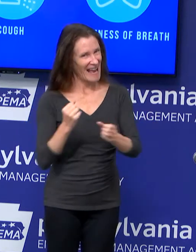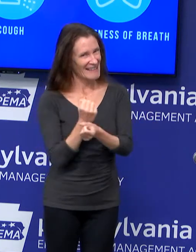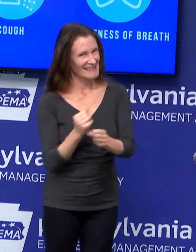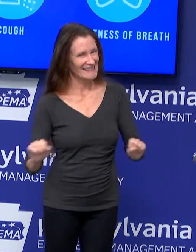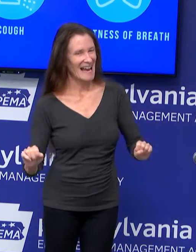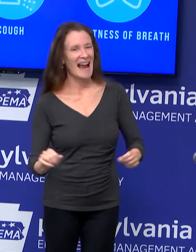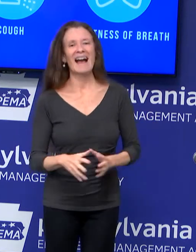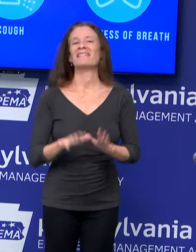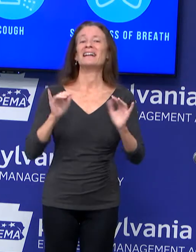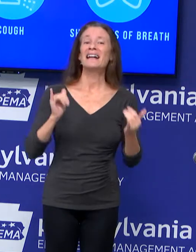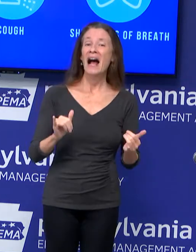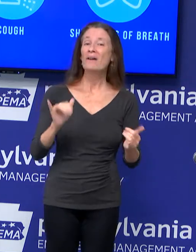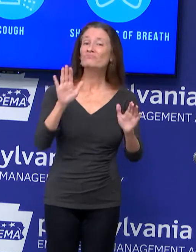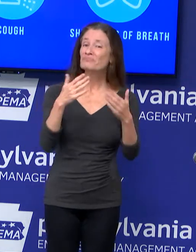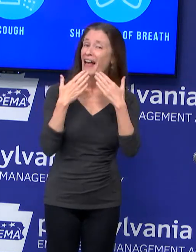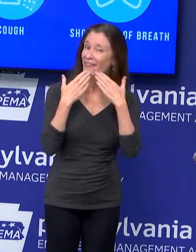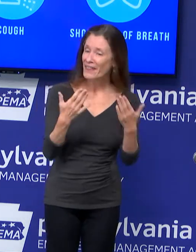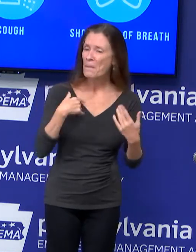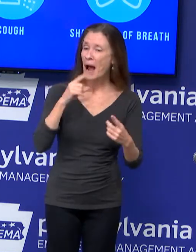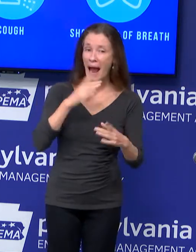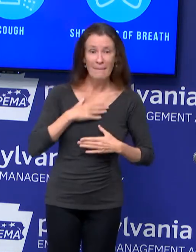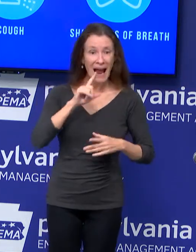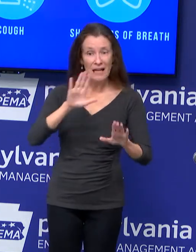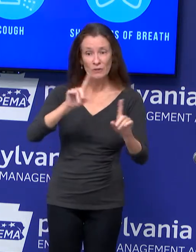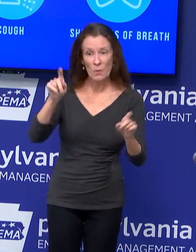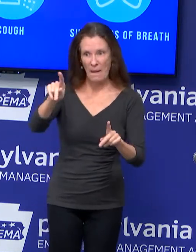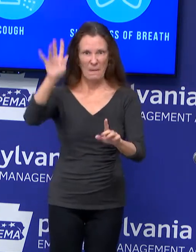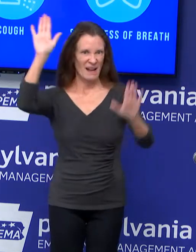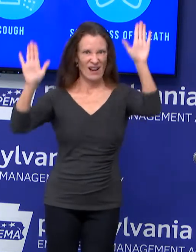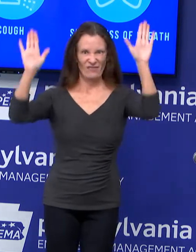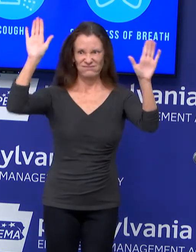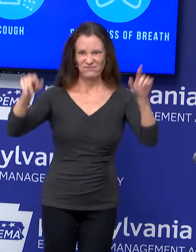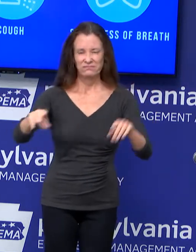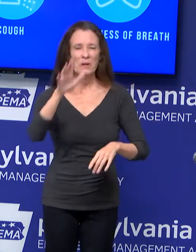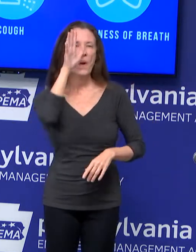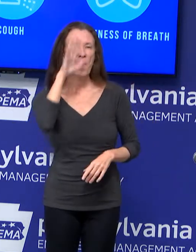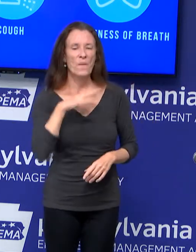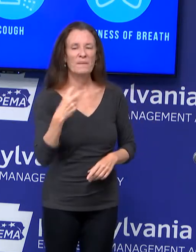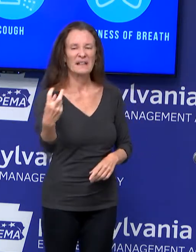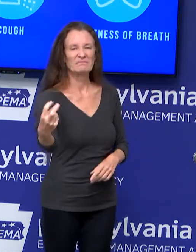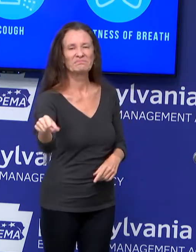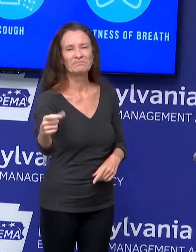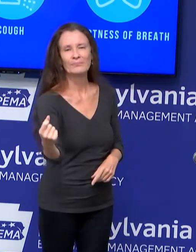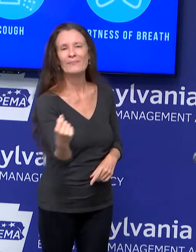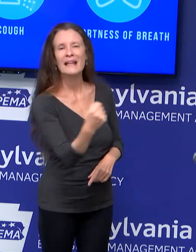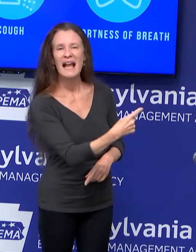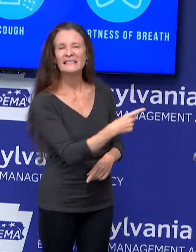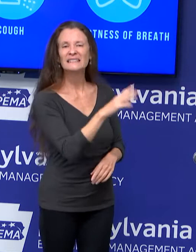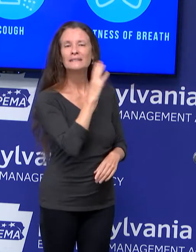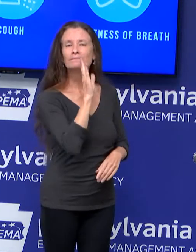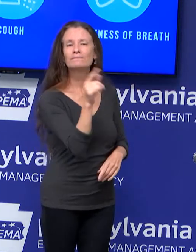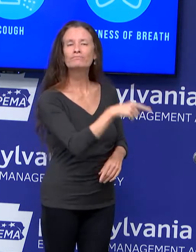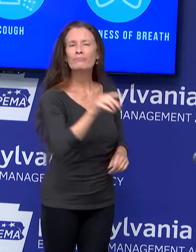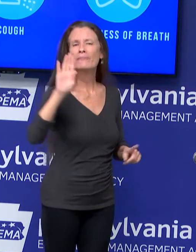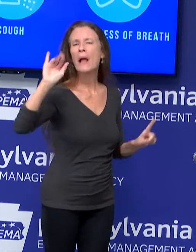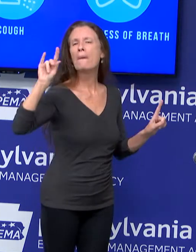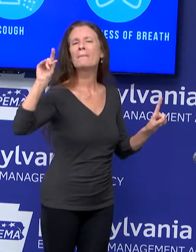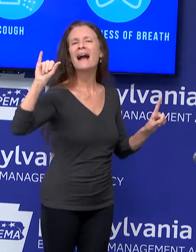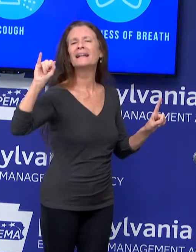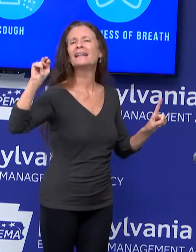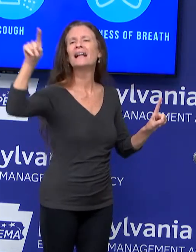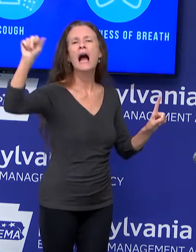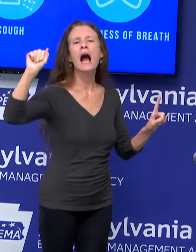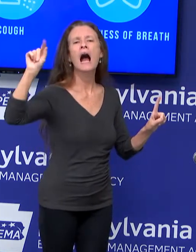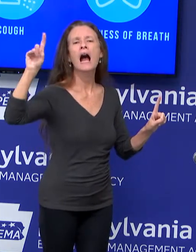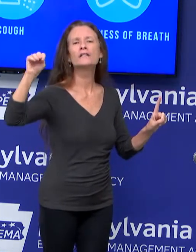Thank you. I'm pleased to answer questions. Yes. Has anyone from the Biden administration reached out to the State Department of